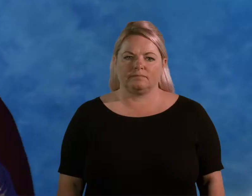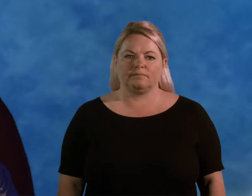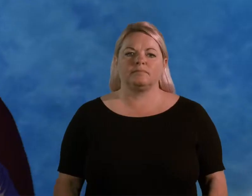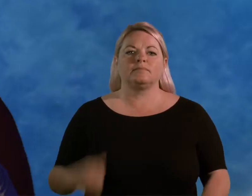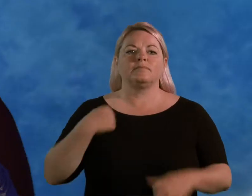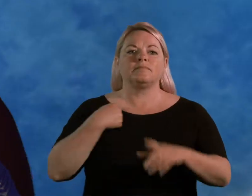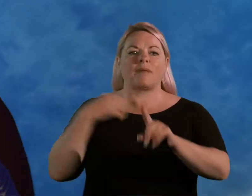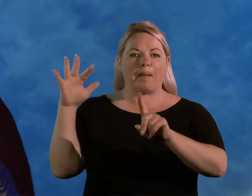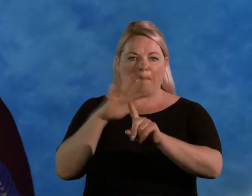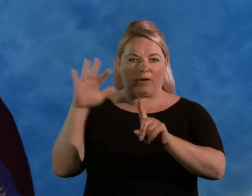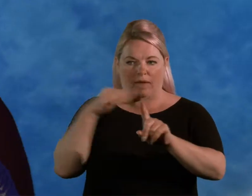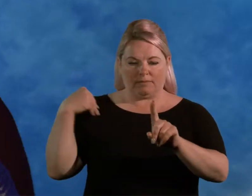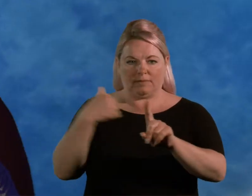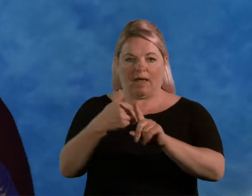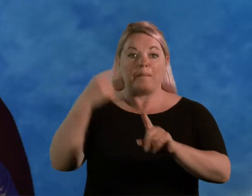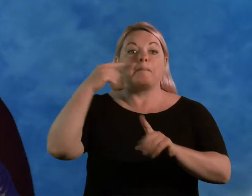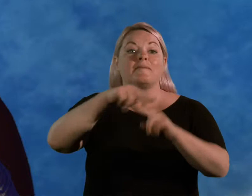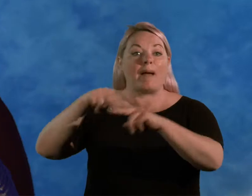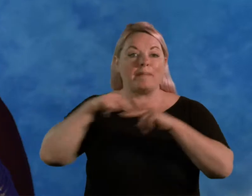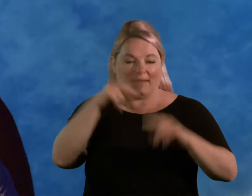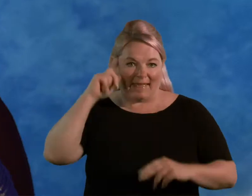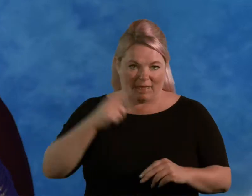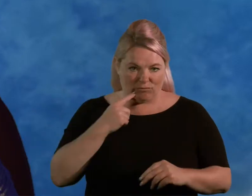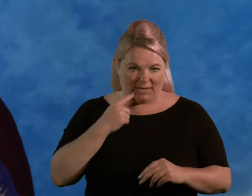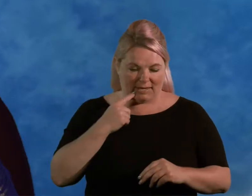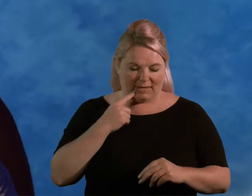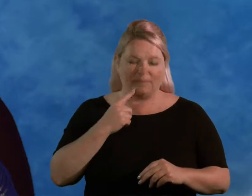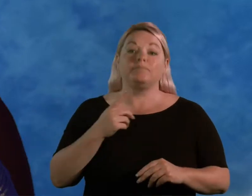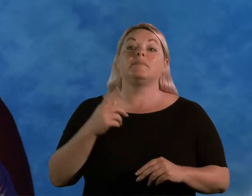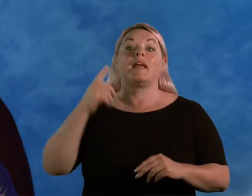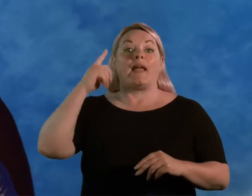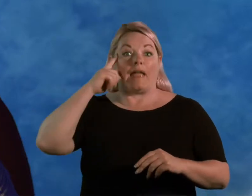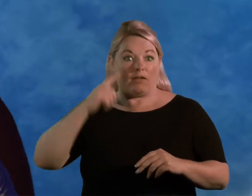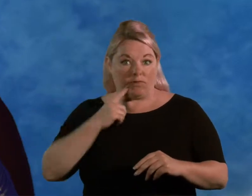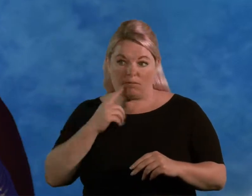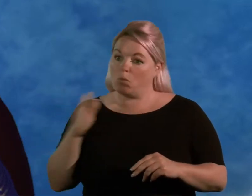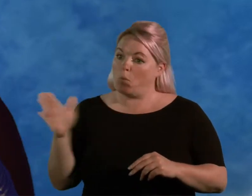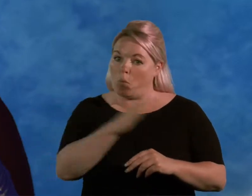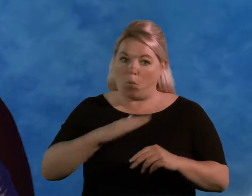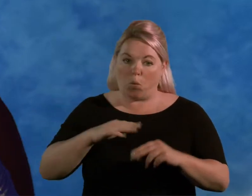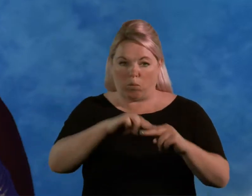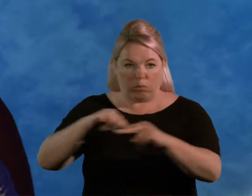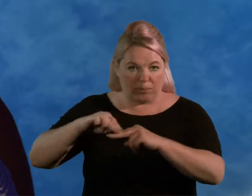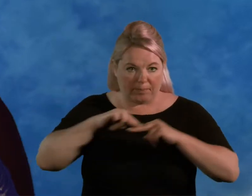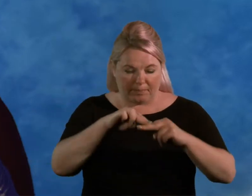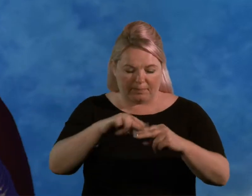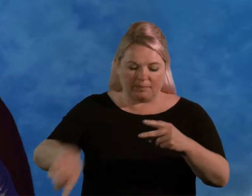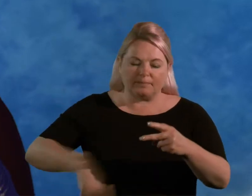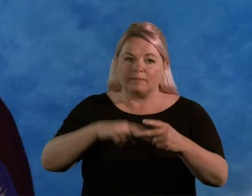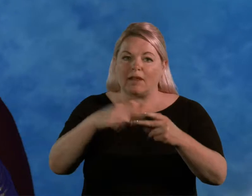My background, basically, I come from a hearing family. So when I say hearing family, I mean my immediate family, they're all hearing.